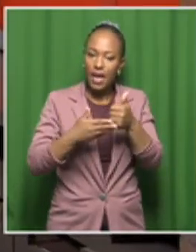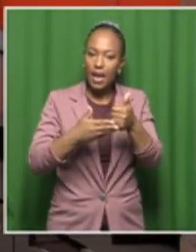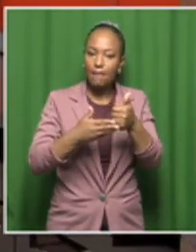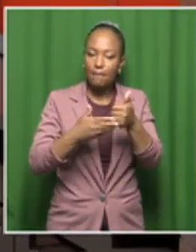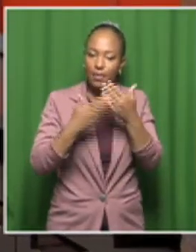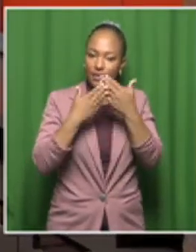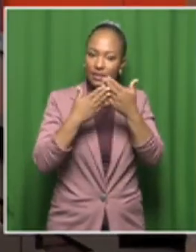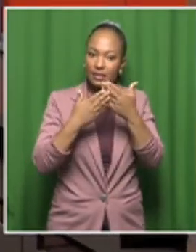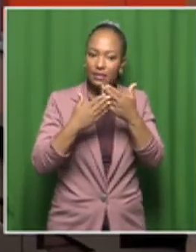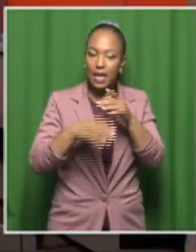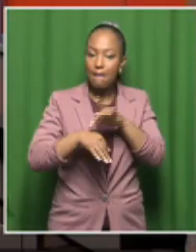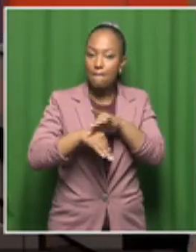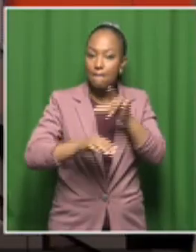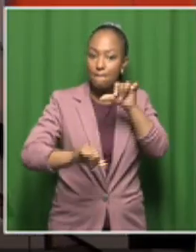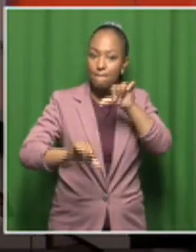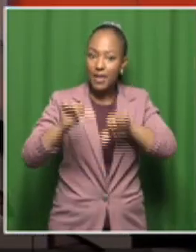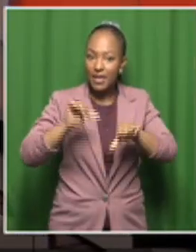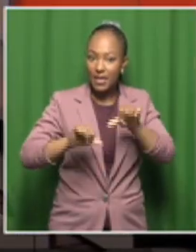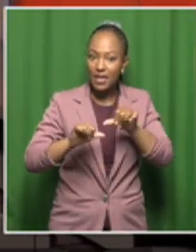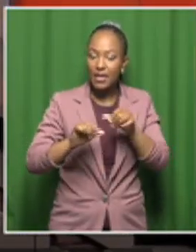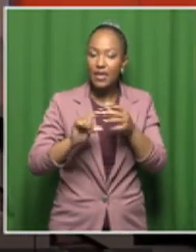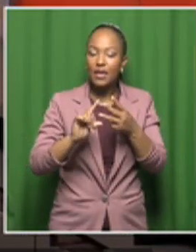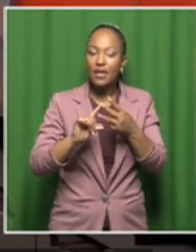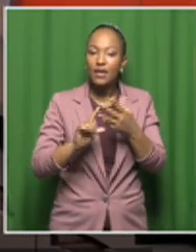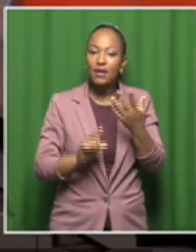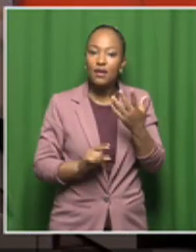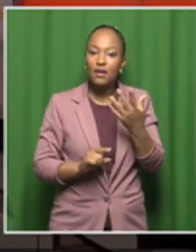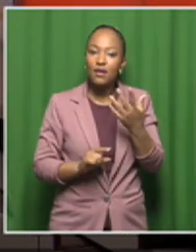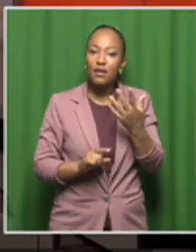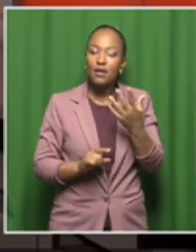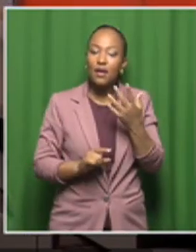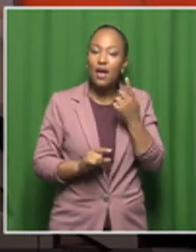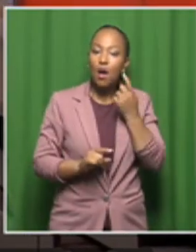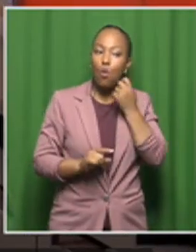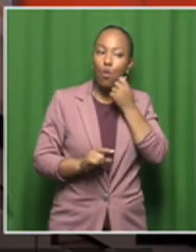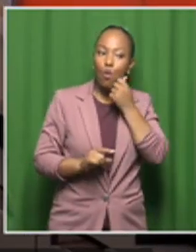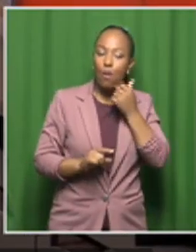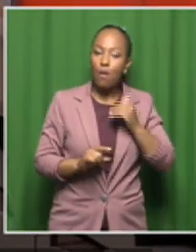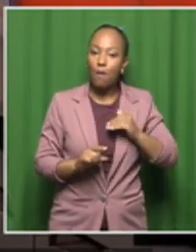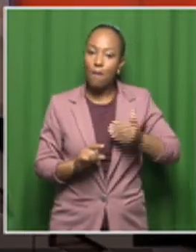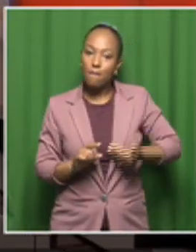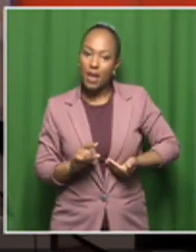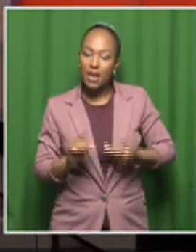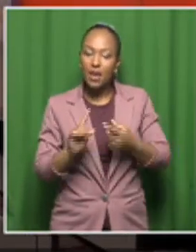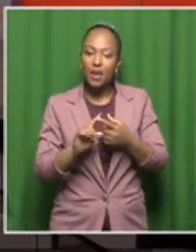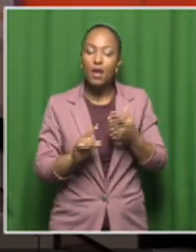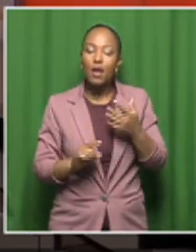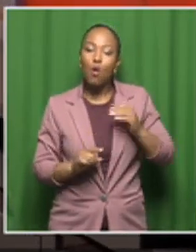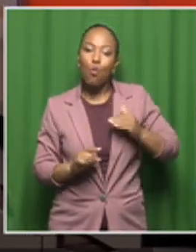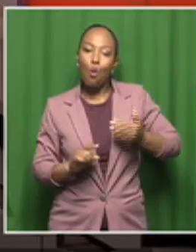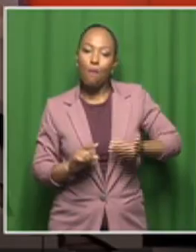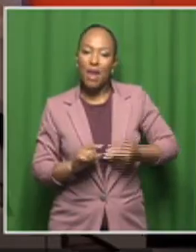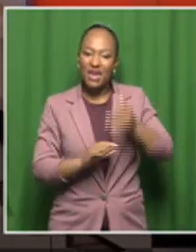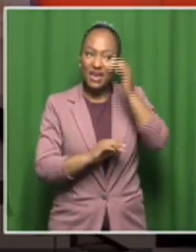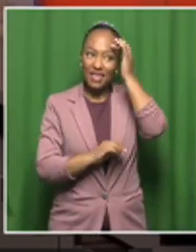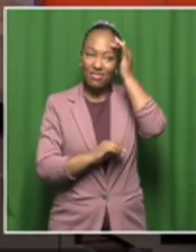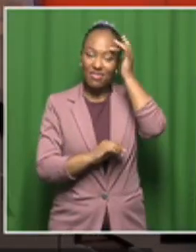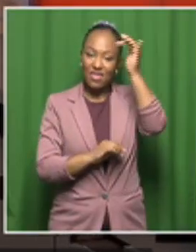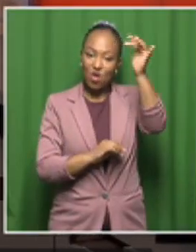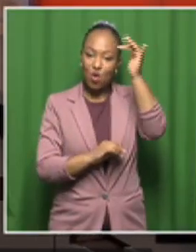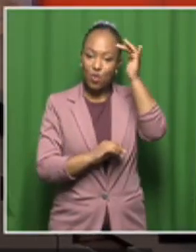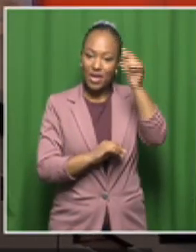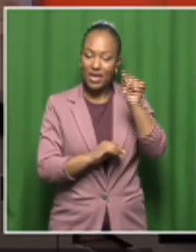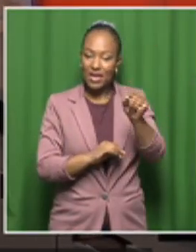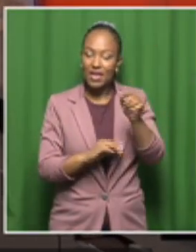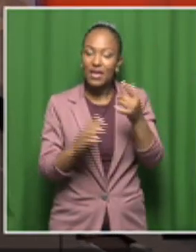This one is interesting, feminist, womanist and busadi theorizations and this is about promoting